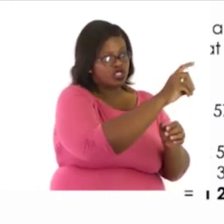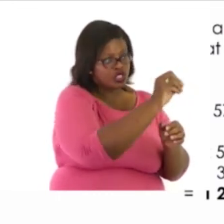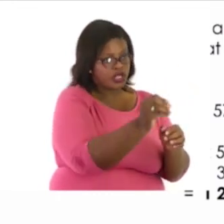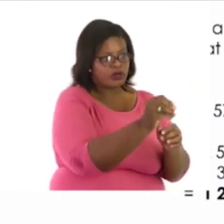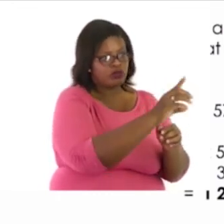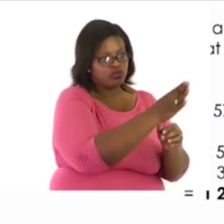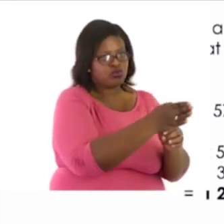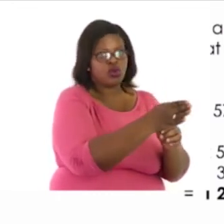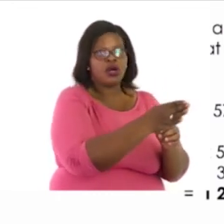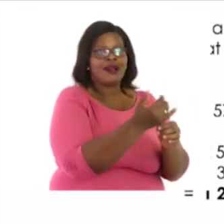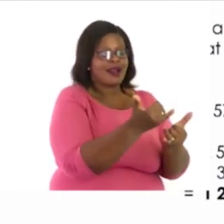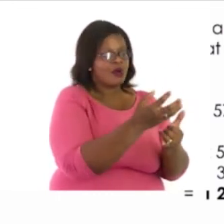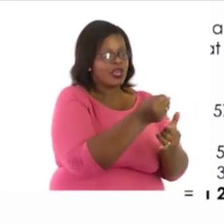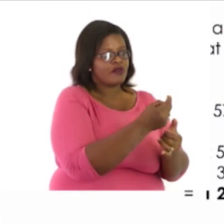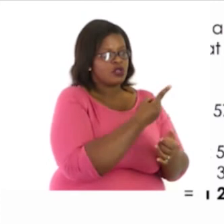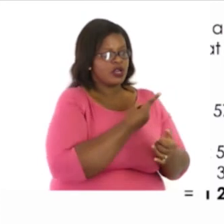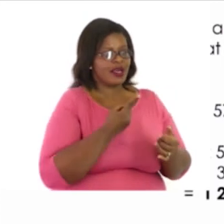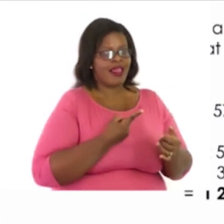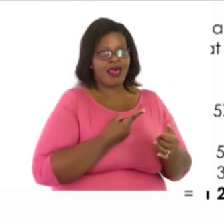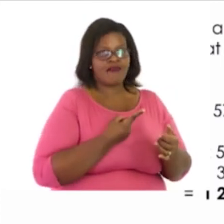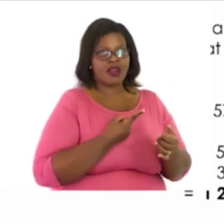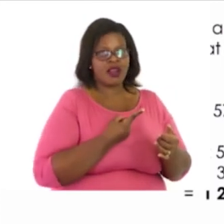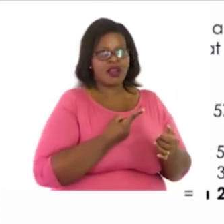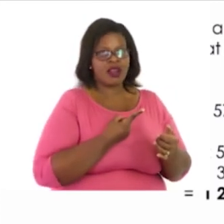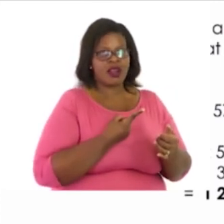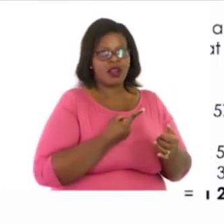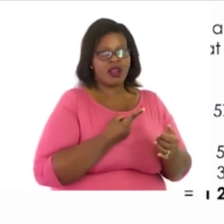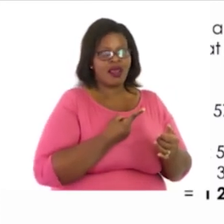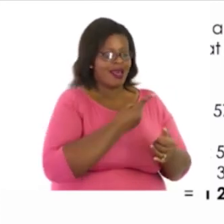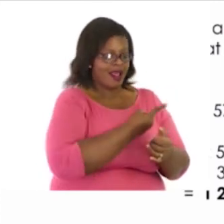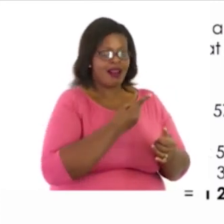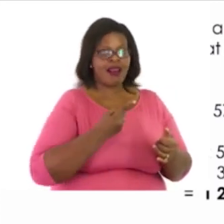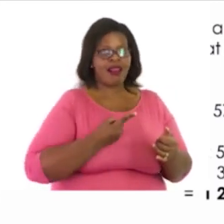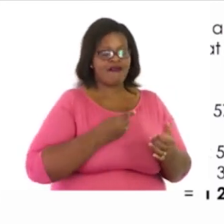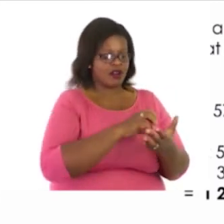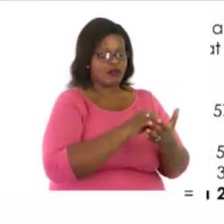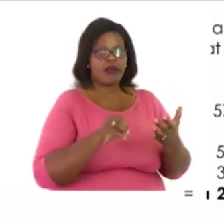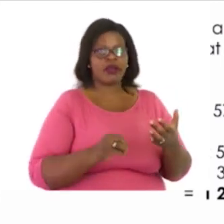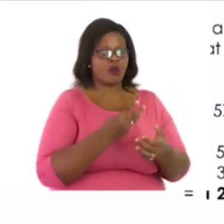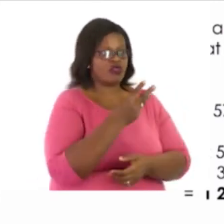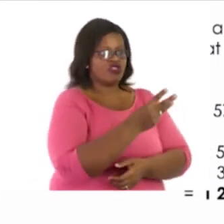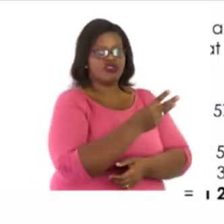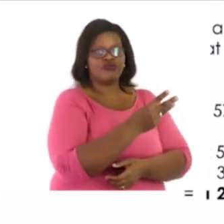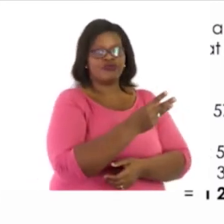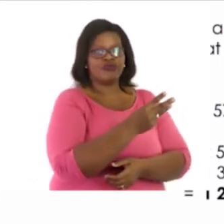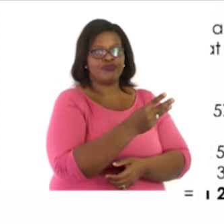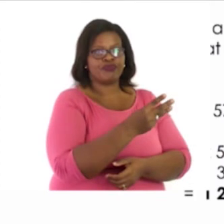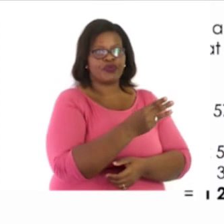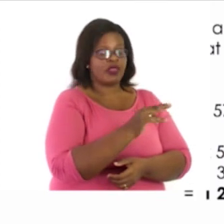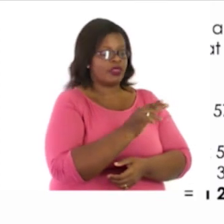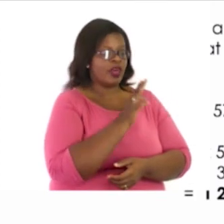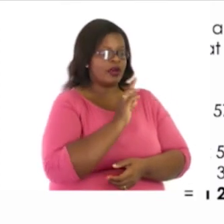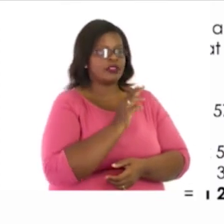becomes 11. And now we say 11 minus 3 is equal to